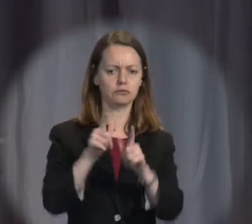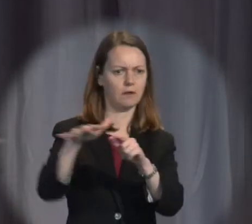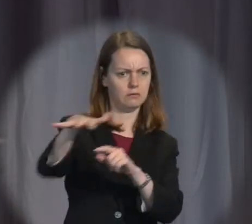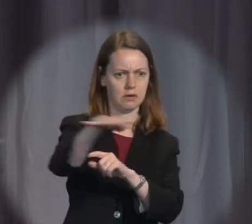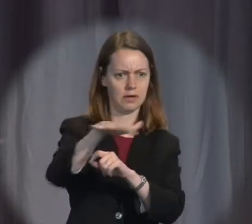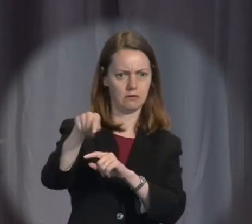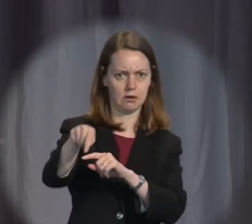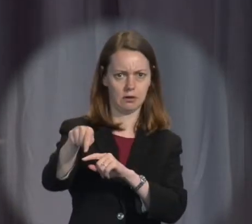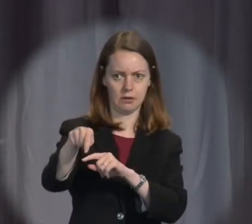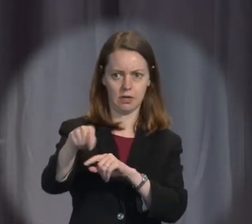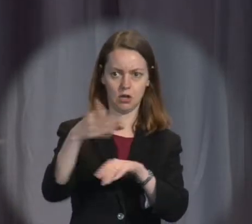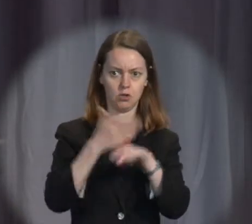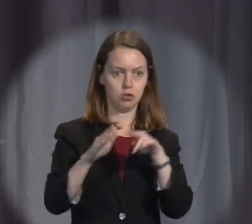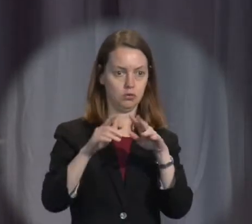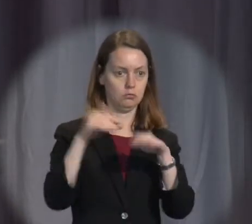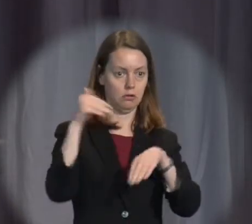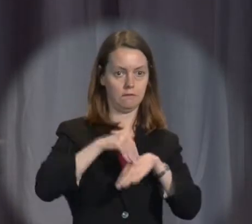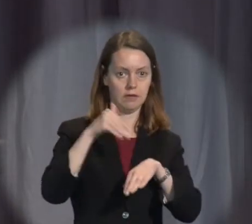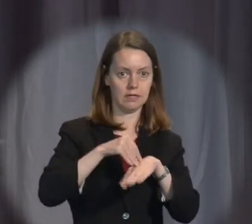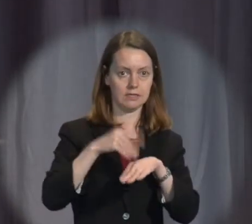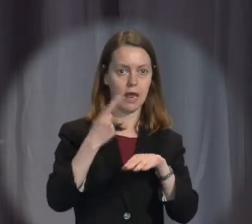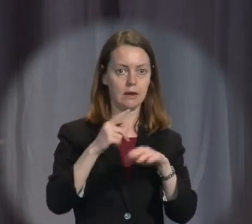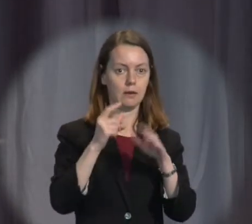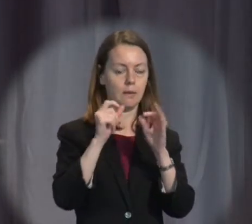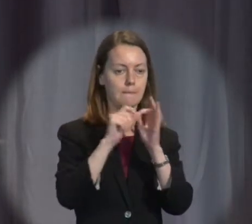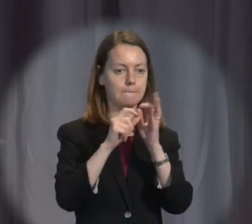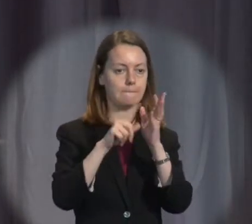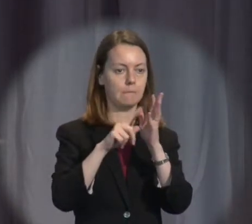creates a new offence for us and the burden of proof